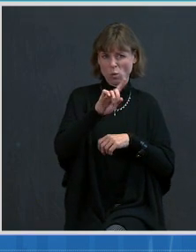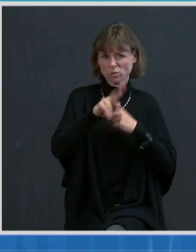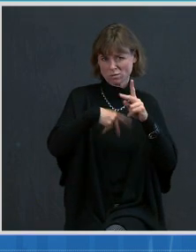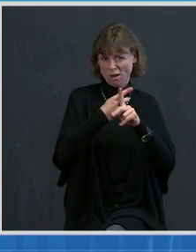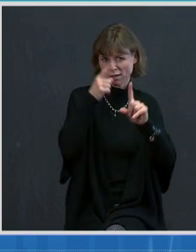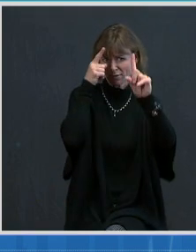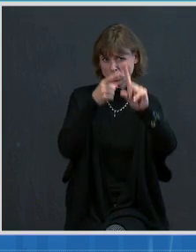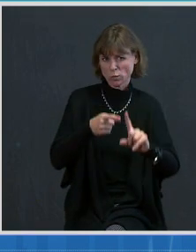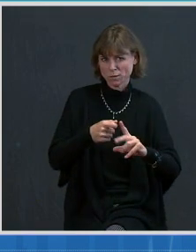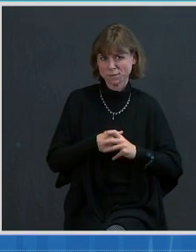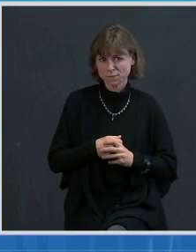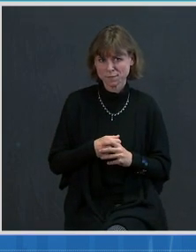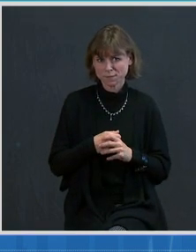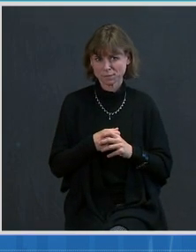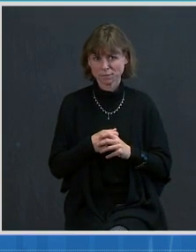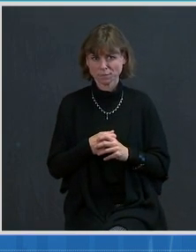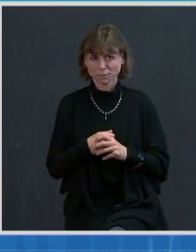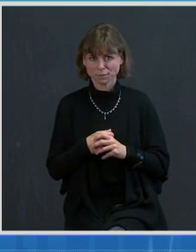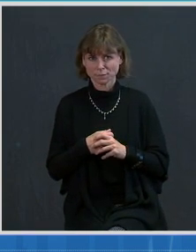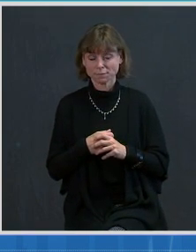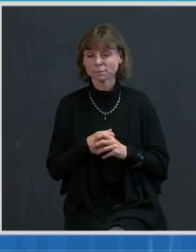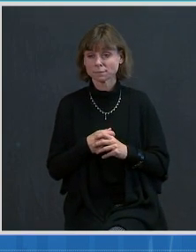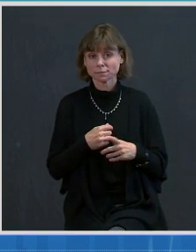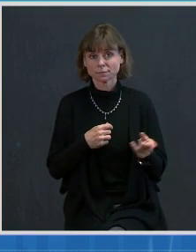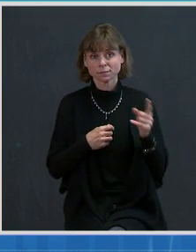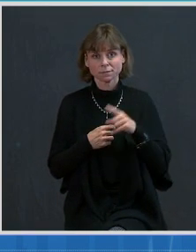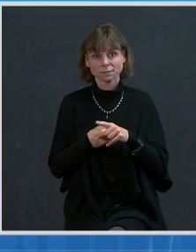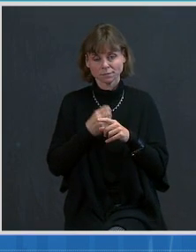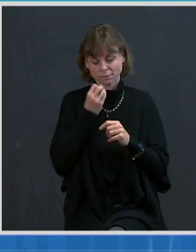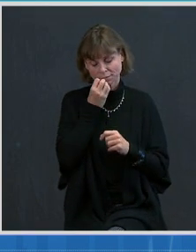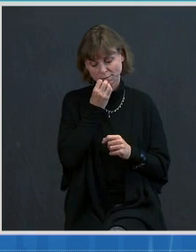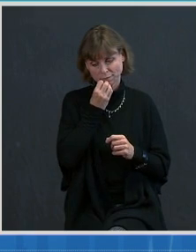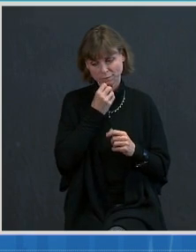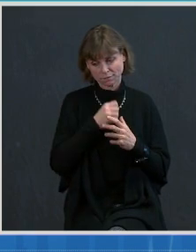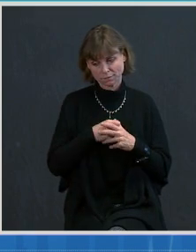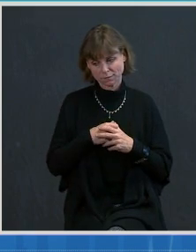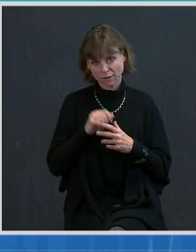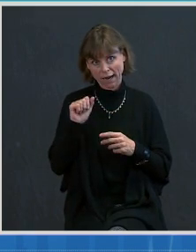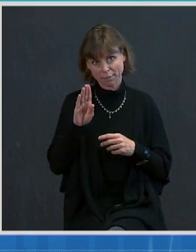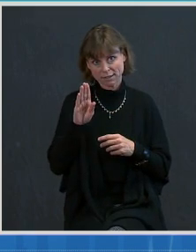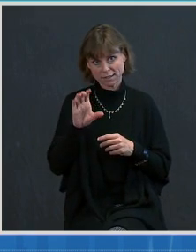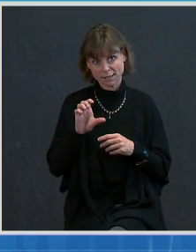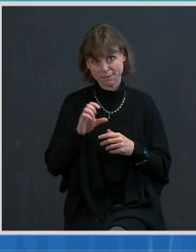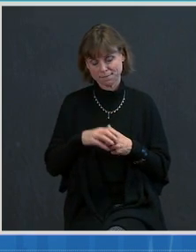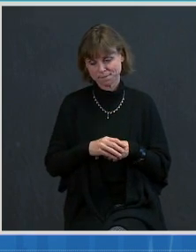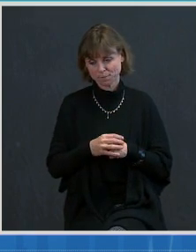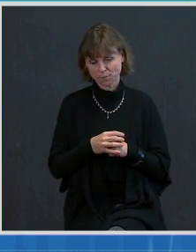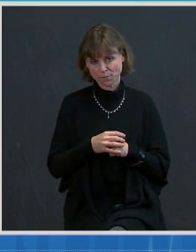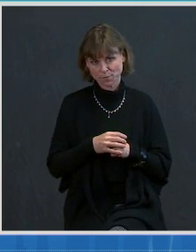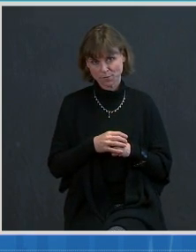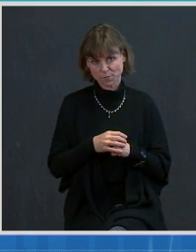Next question. Next, we'll go to Anne Flaherty at ABC. Press.